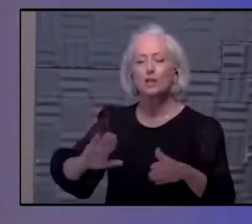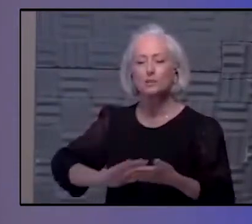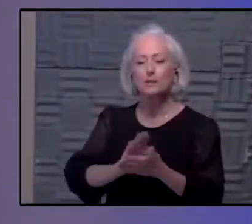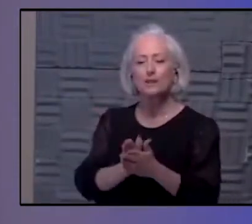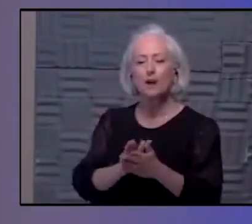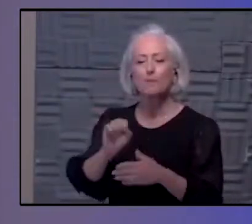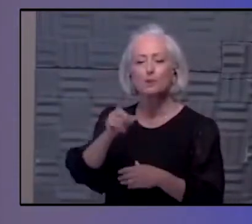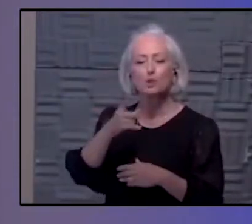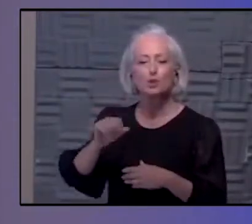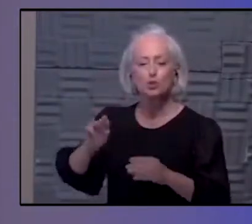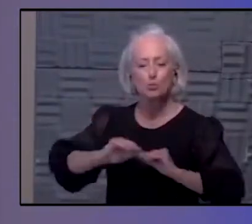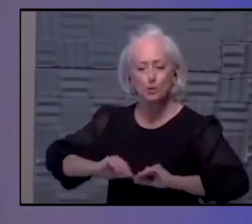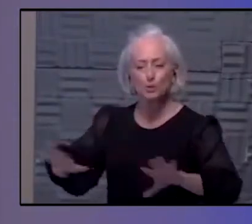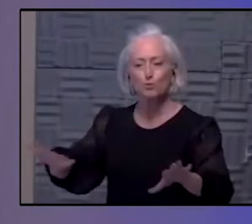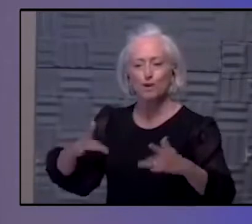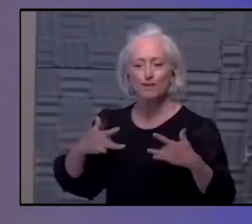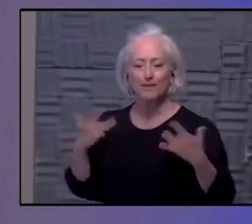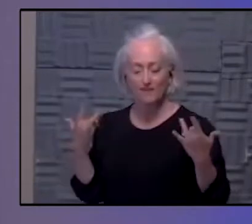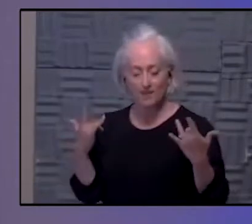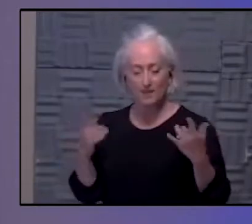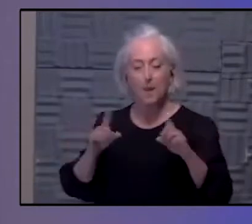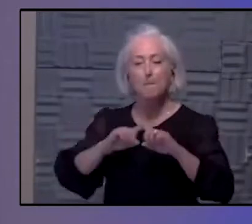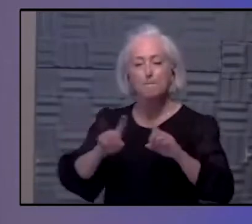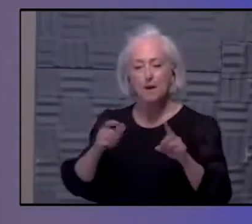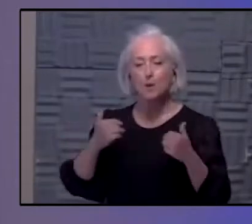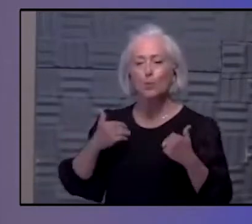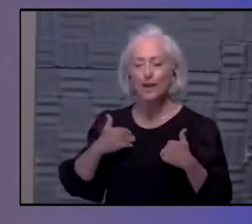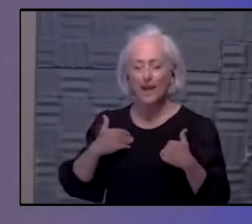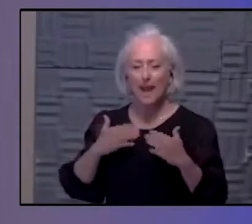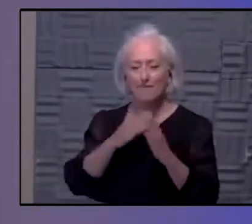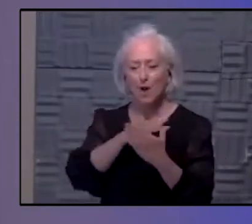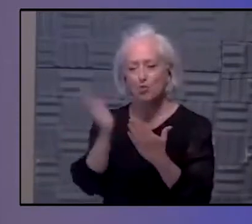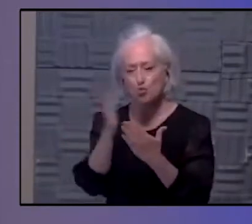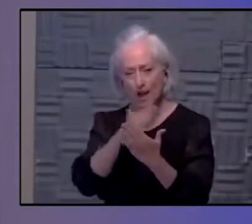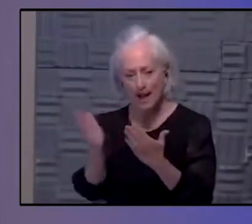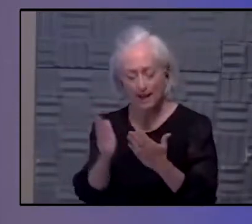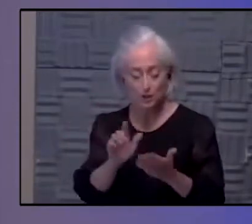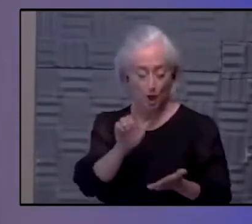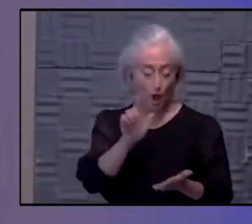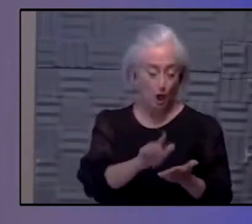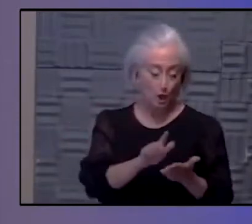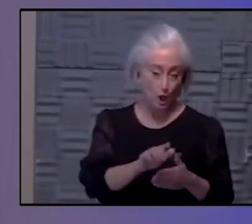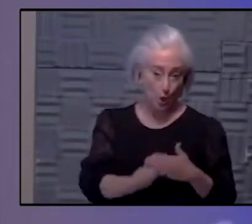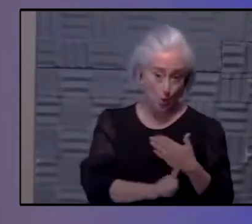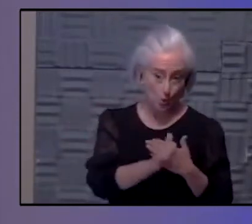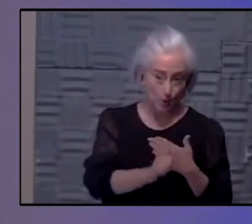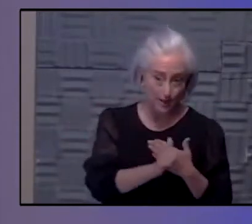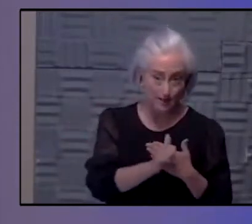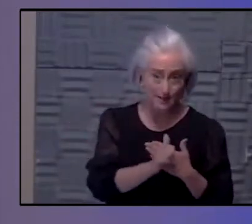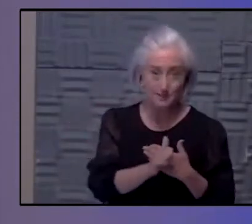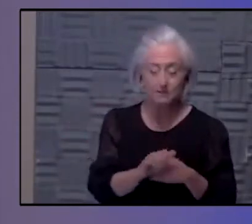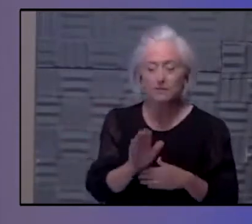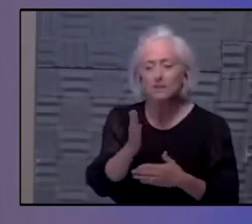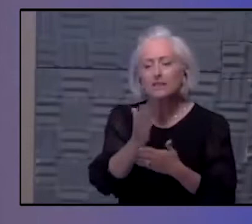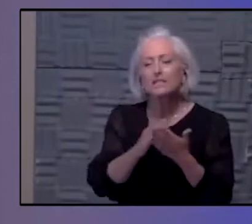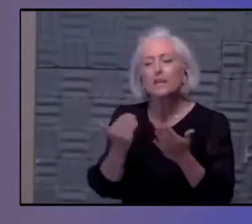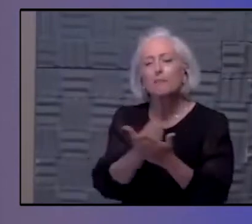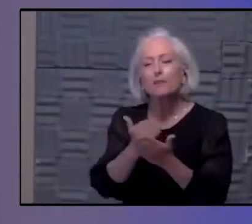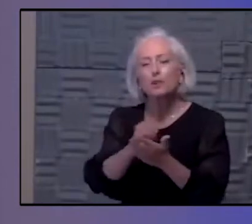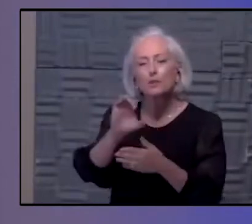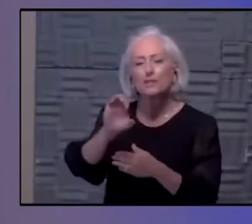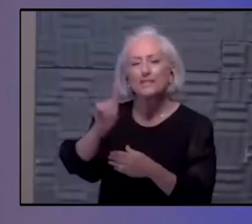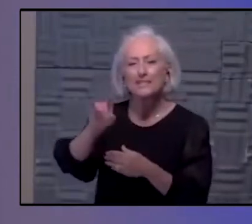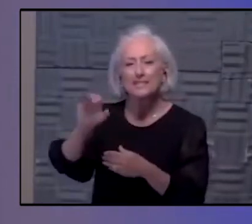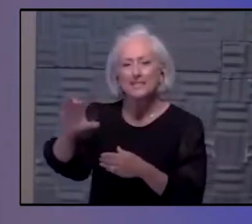we do know that there are a range of risk levels for different events, ranging from low risk, you know, some of the new CDC guidance where we talk